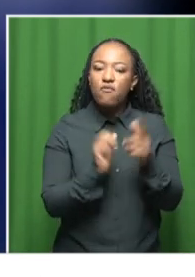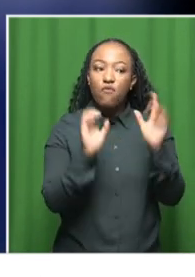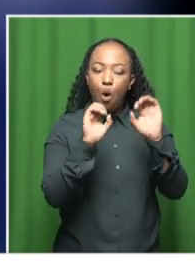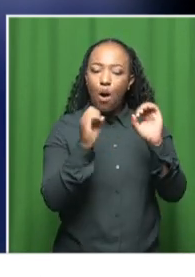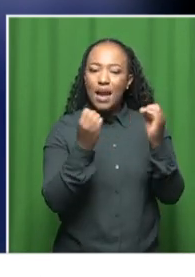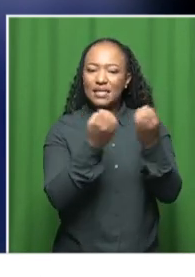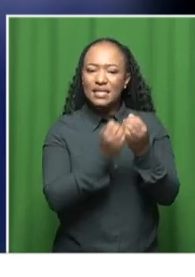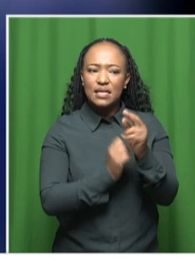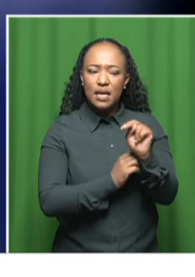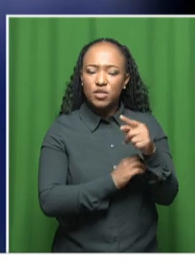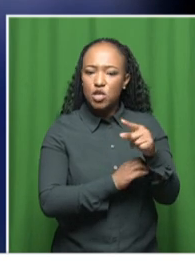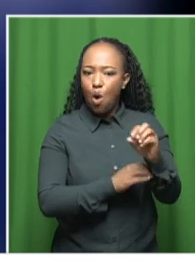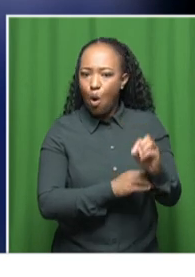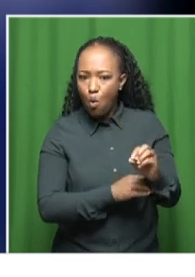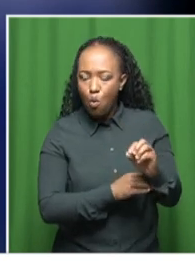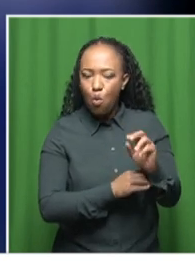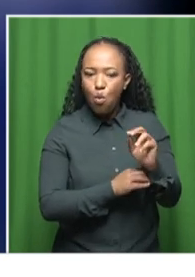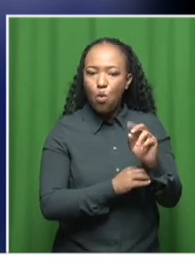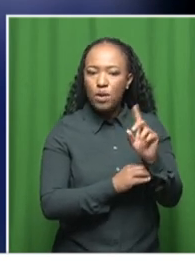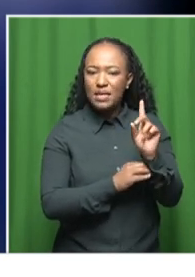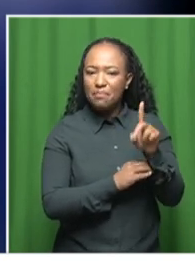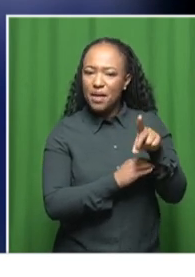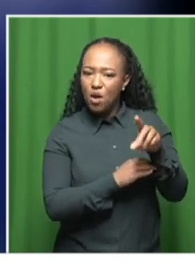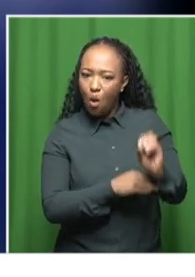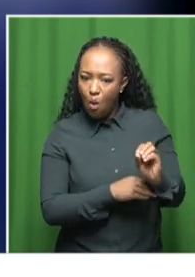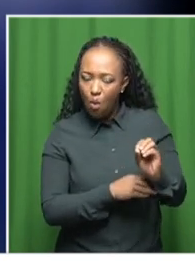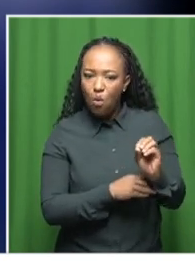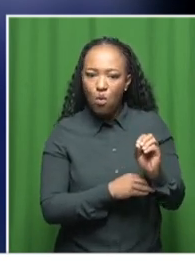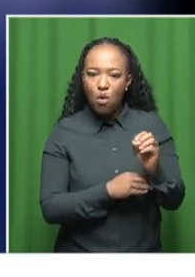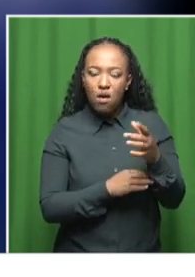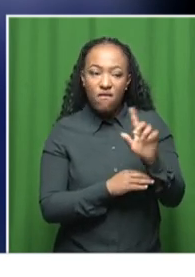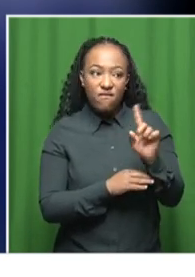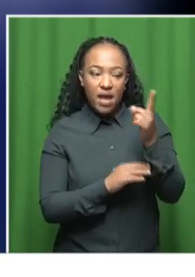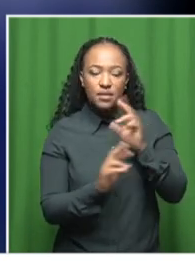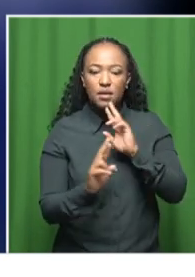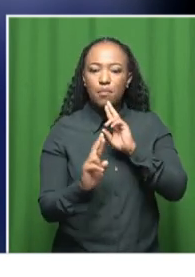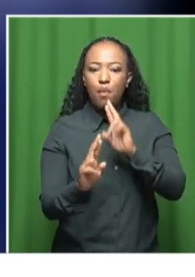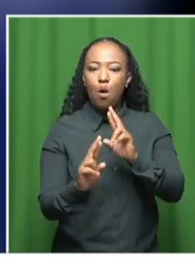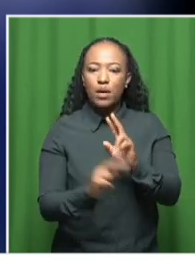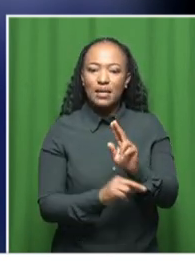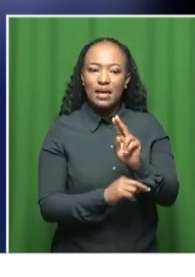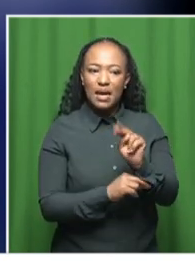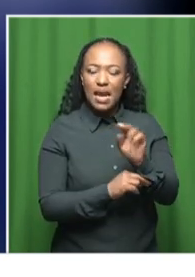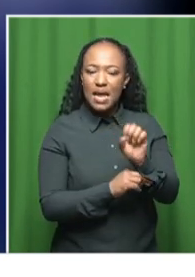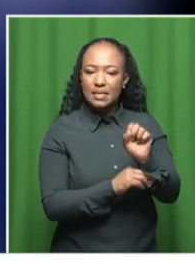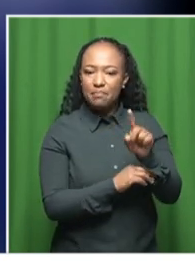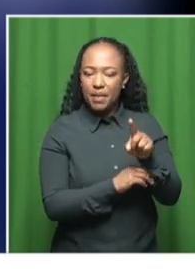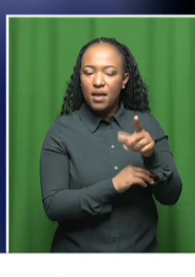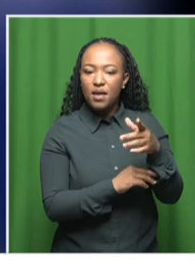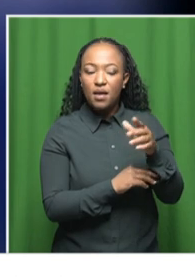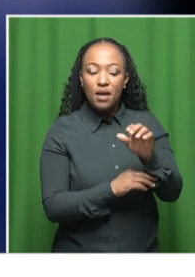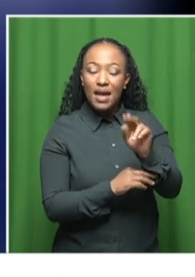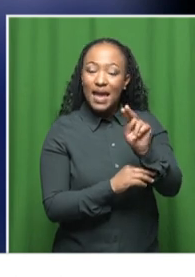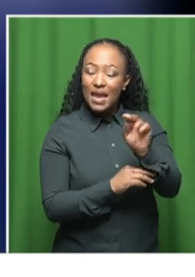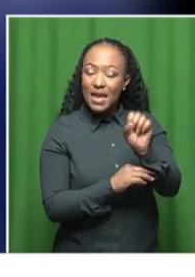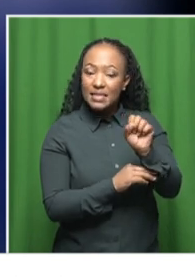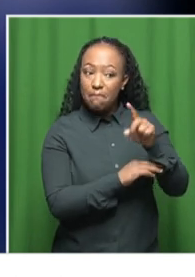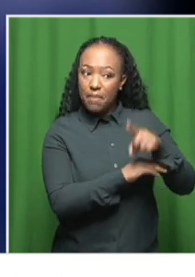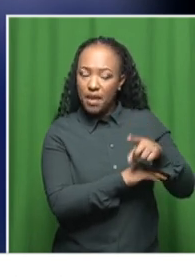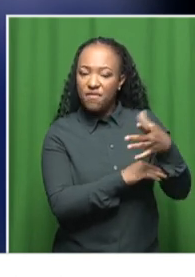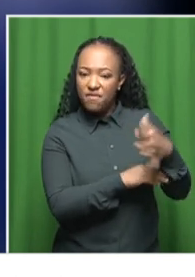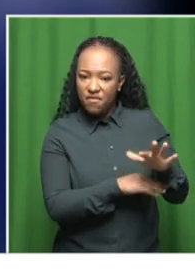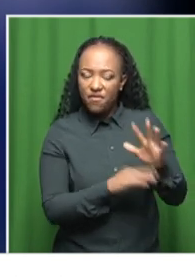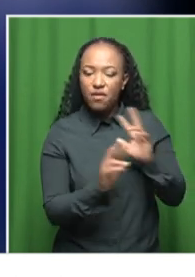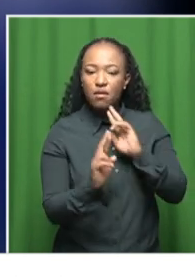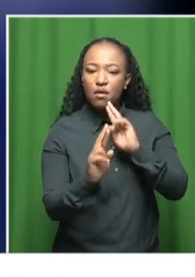Even if you look at the first report of the NSP, most of the work that was reported on, it was the work that was